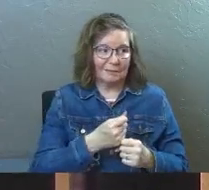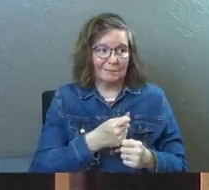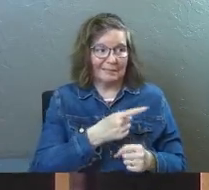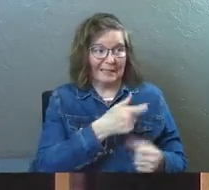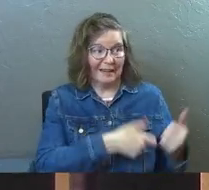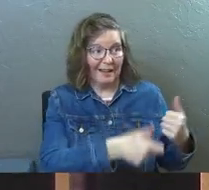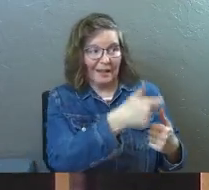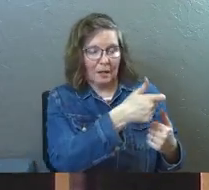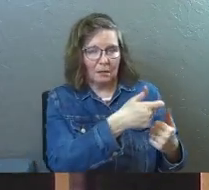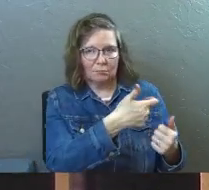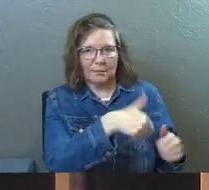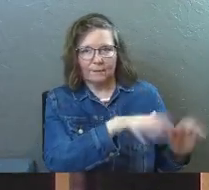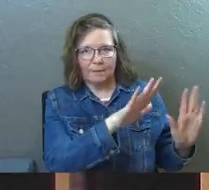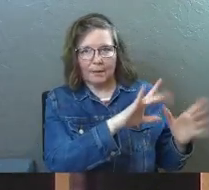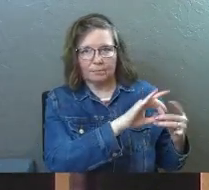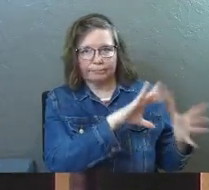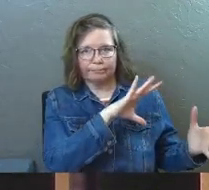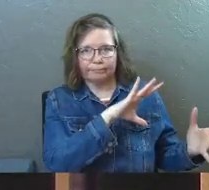first.